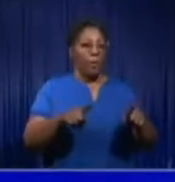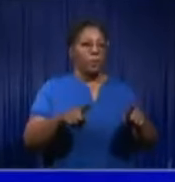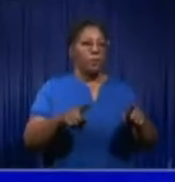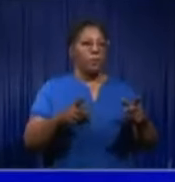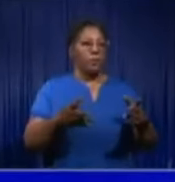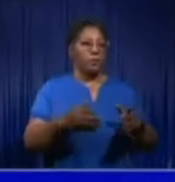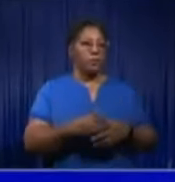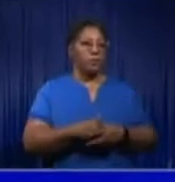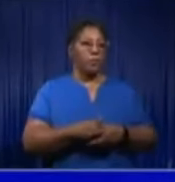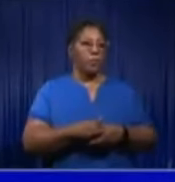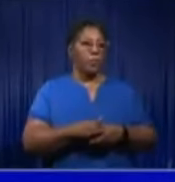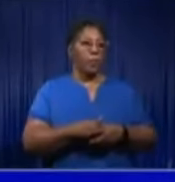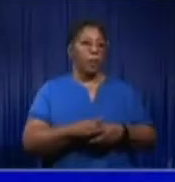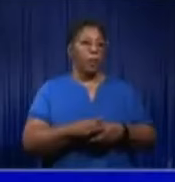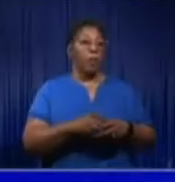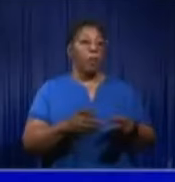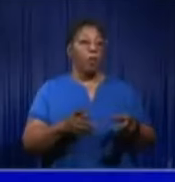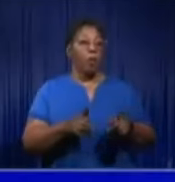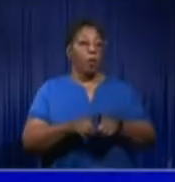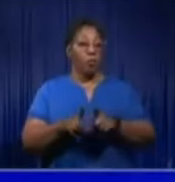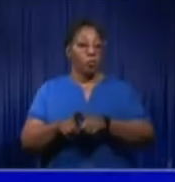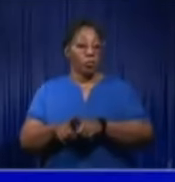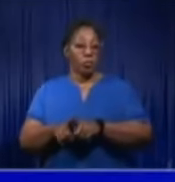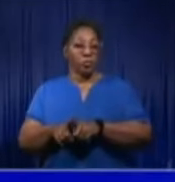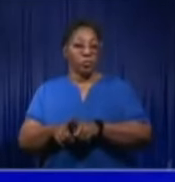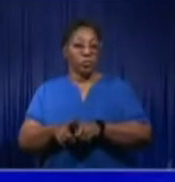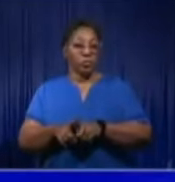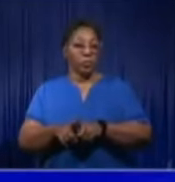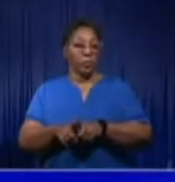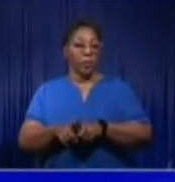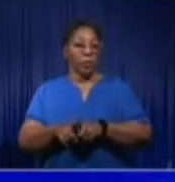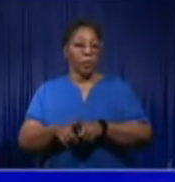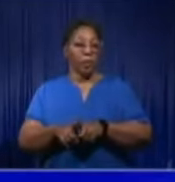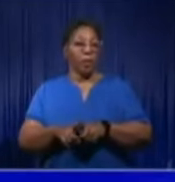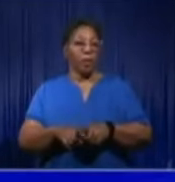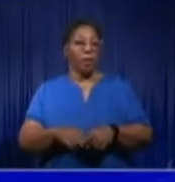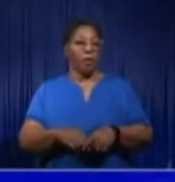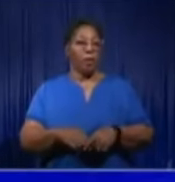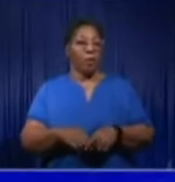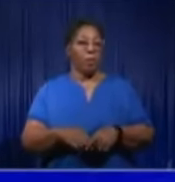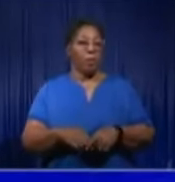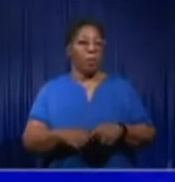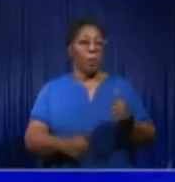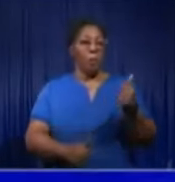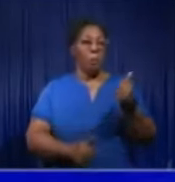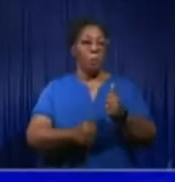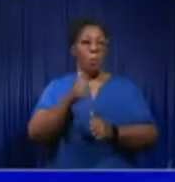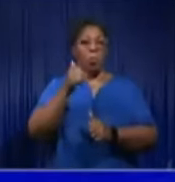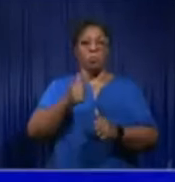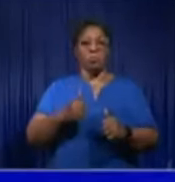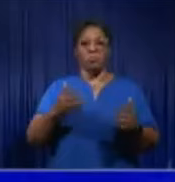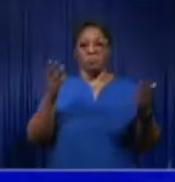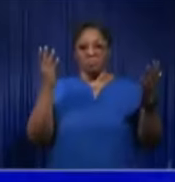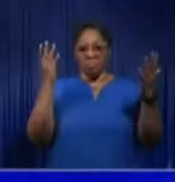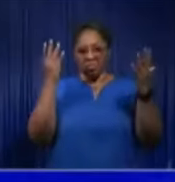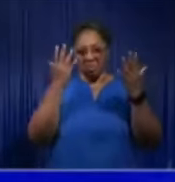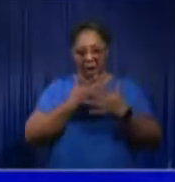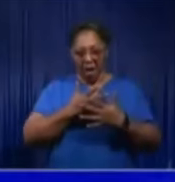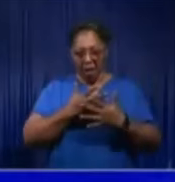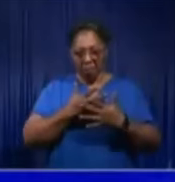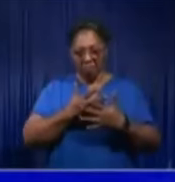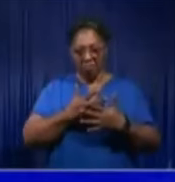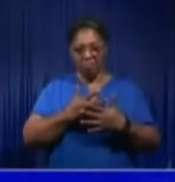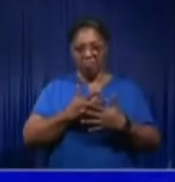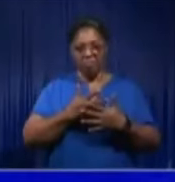the most deceptive and the most dark administration is this one. And I make no